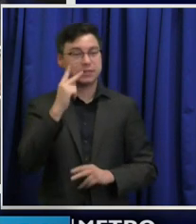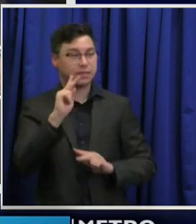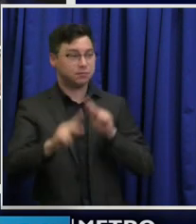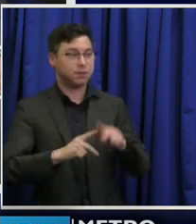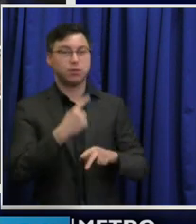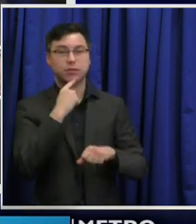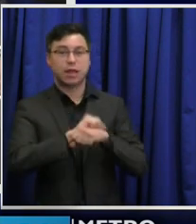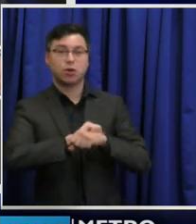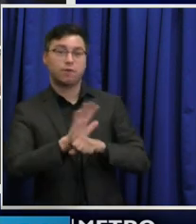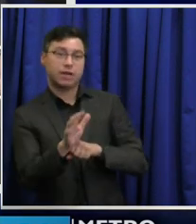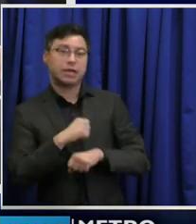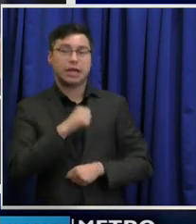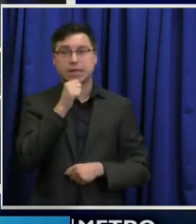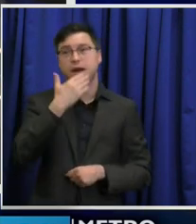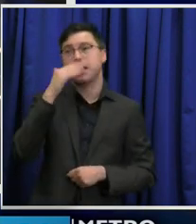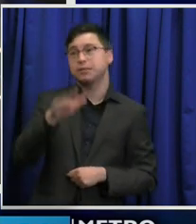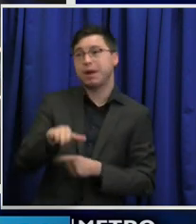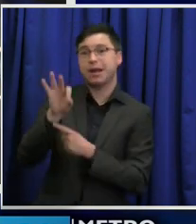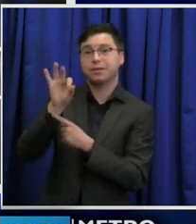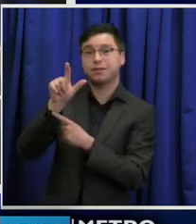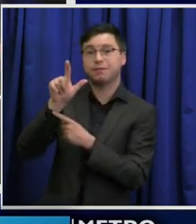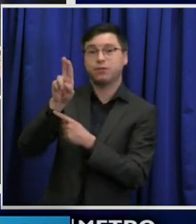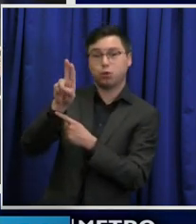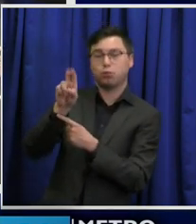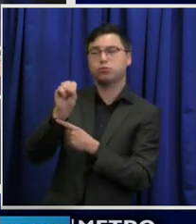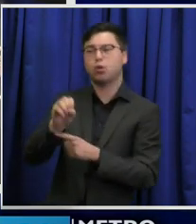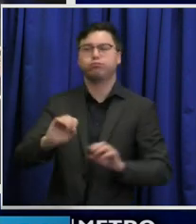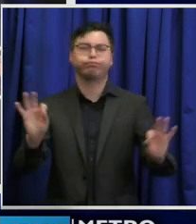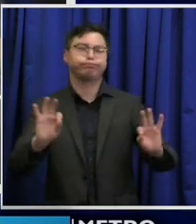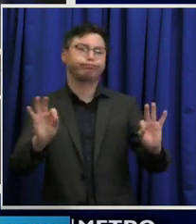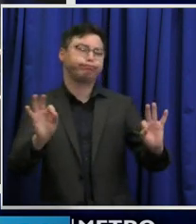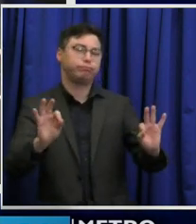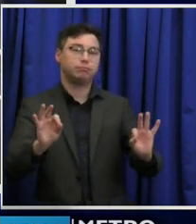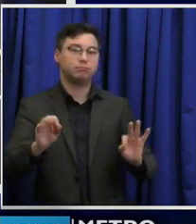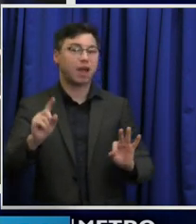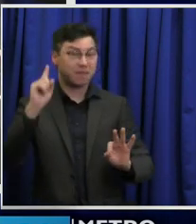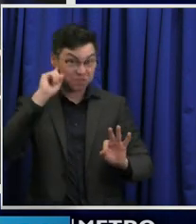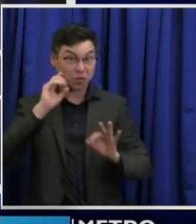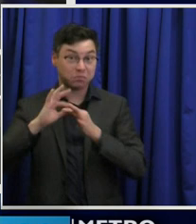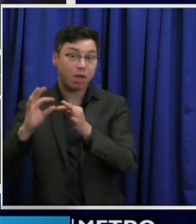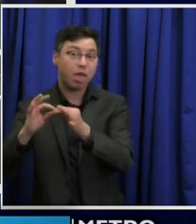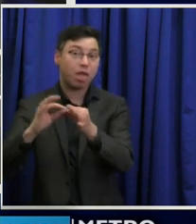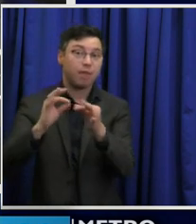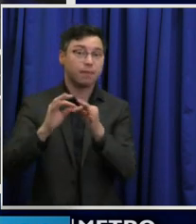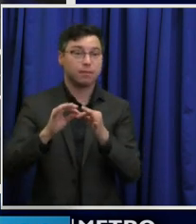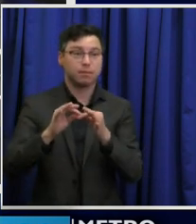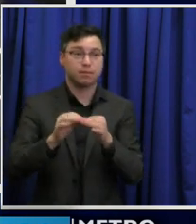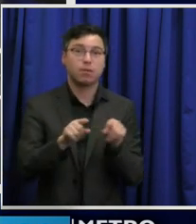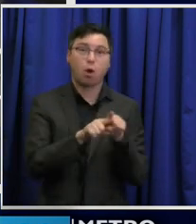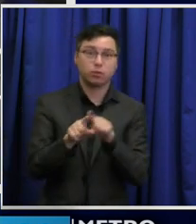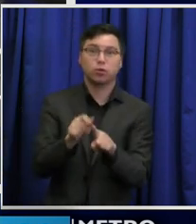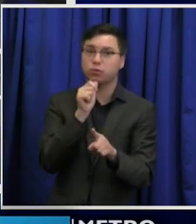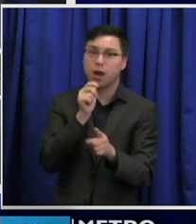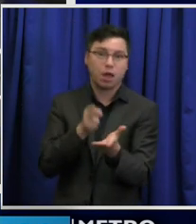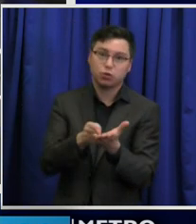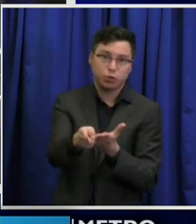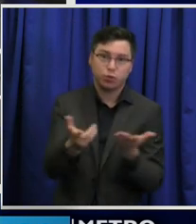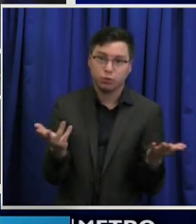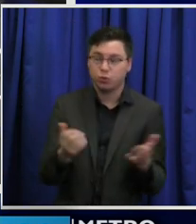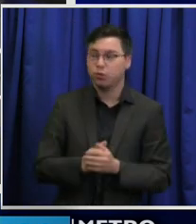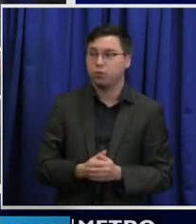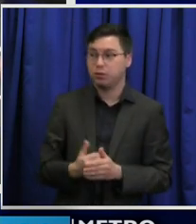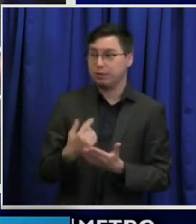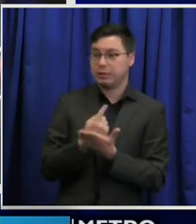as bad as the flu. So we shouldn't really make a big deal about it. Well, that's also not true. In fact, just a